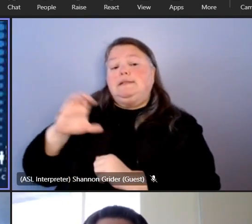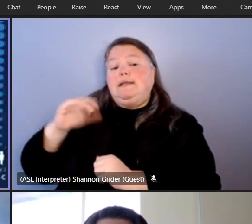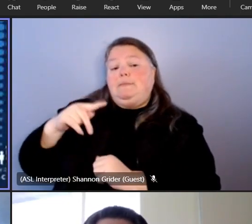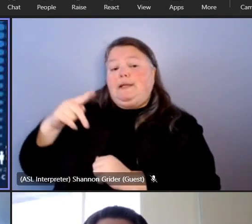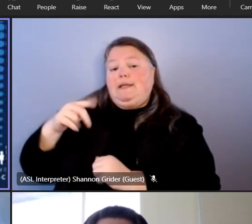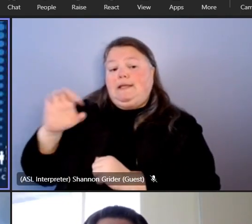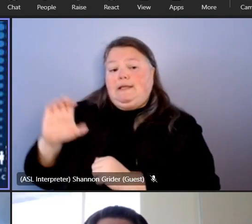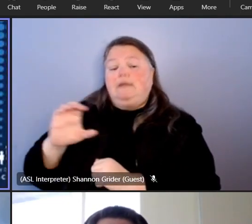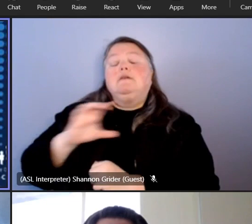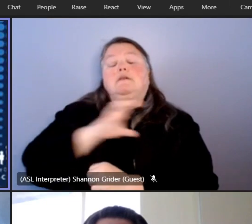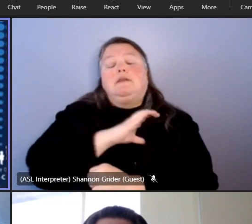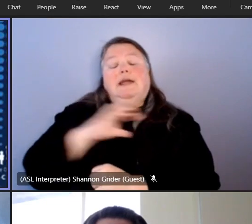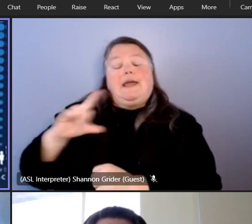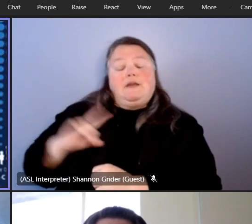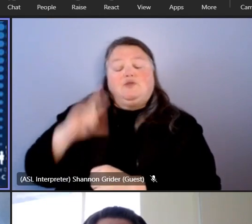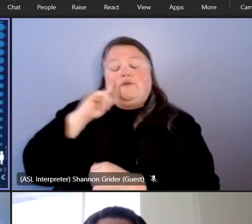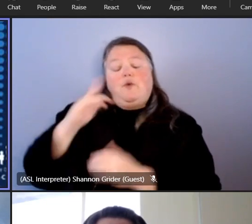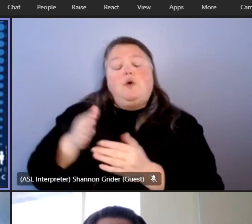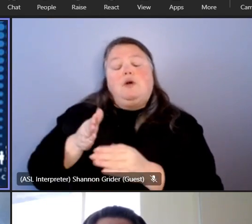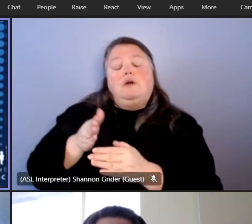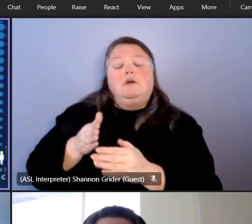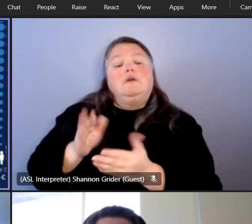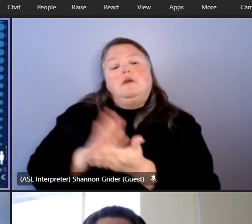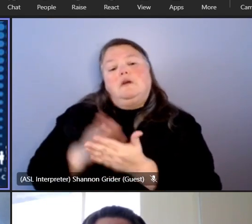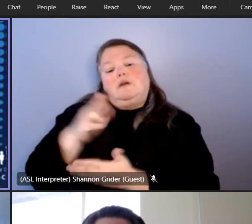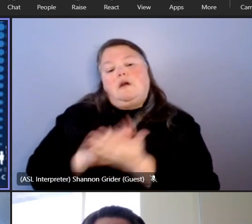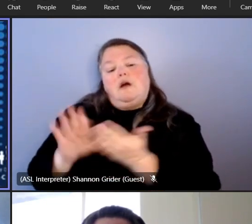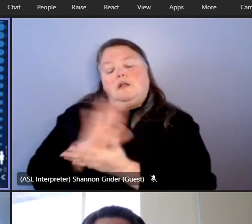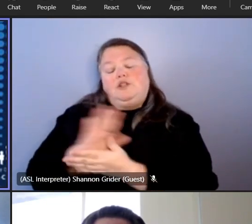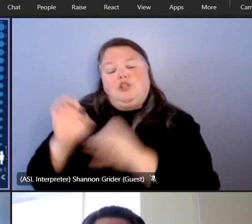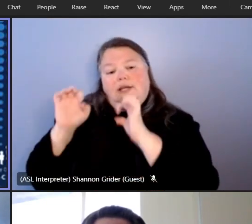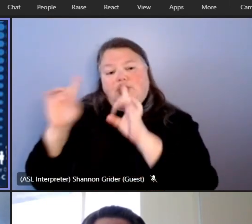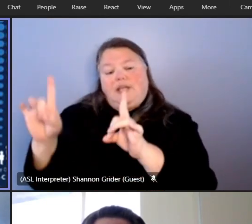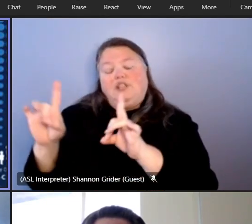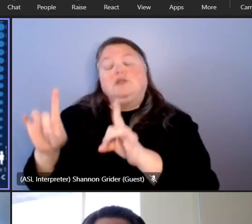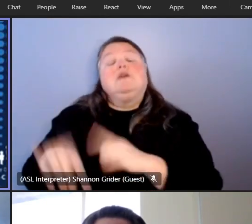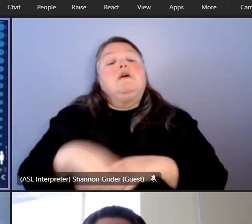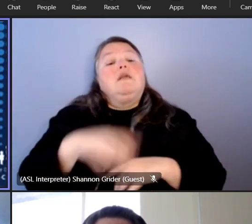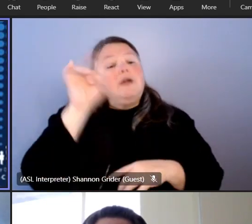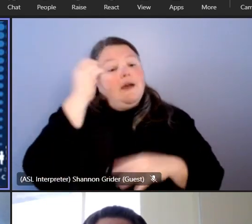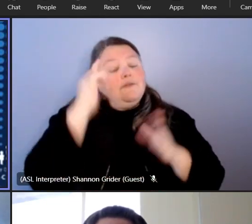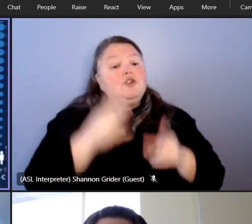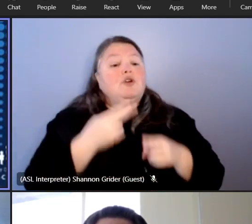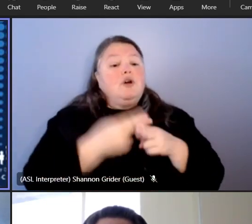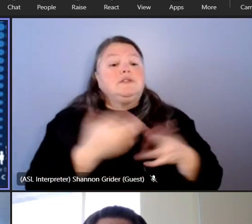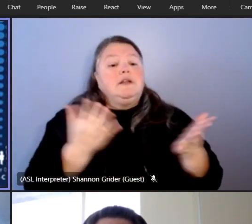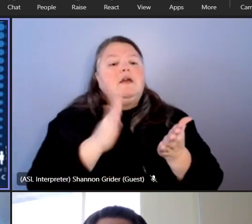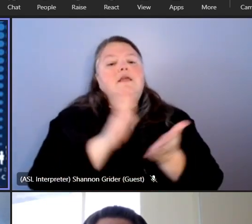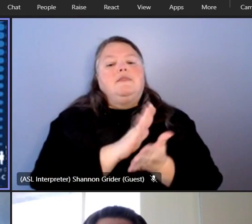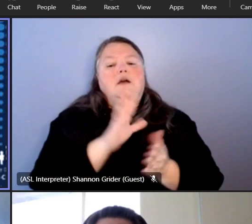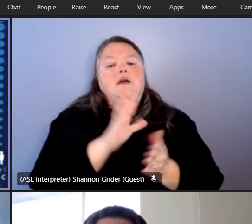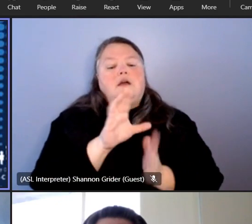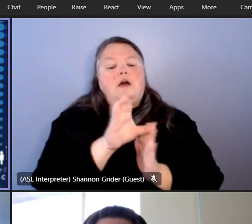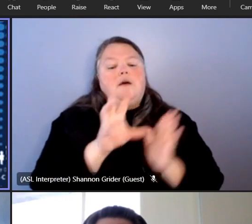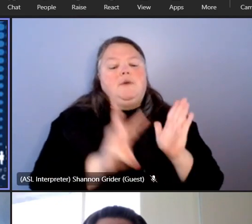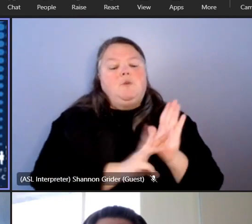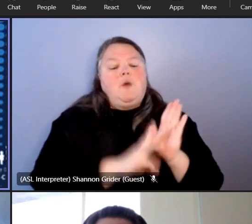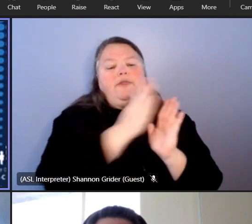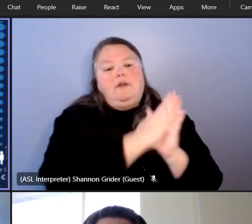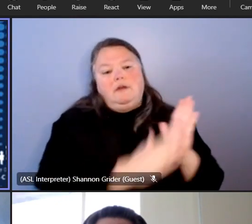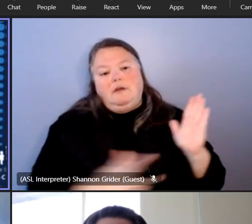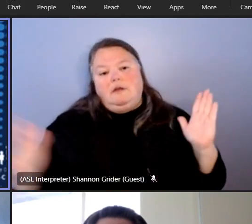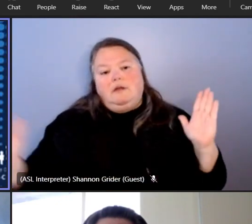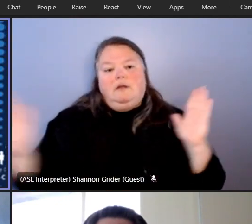education and the lieutenant governor called the commonwealth continuum which is all around getting more students